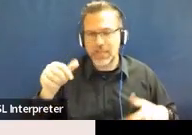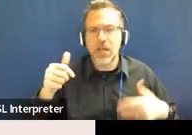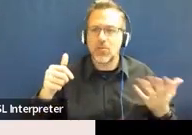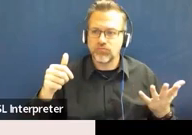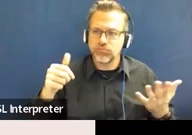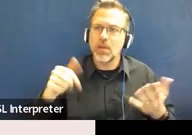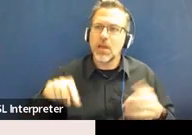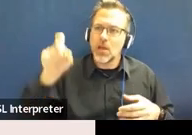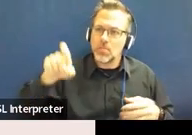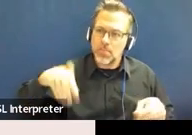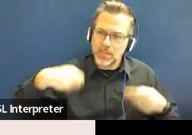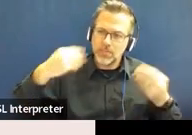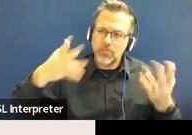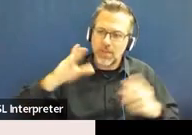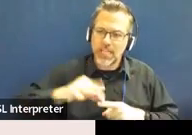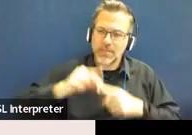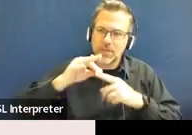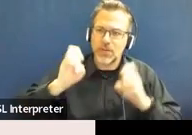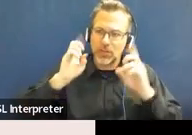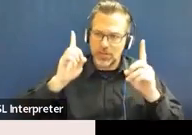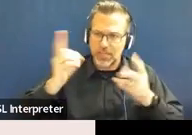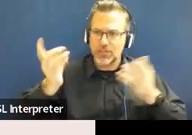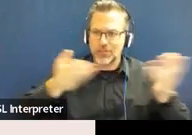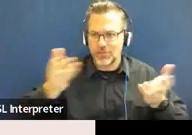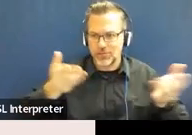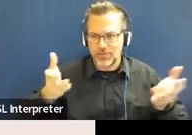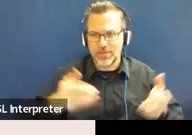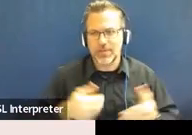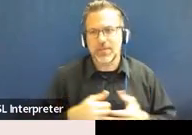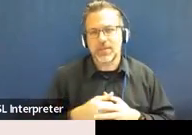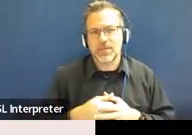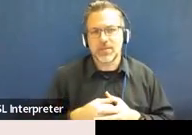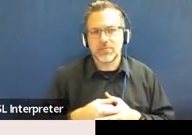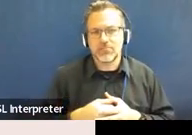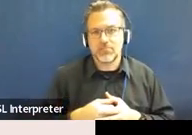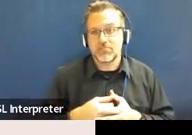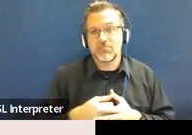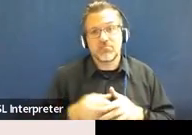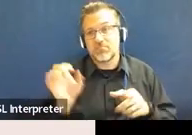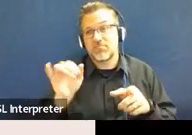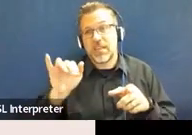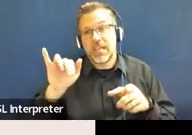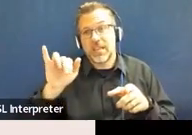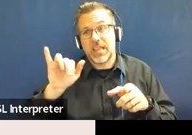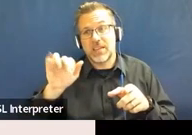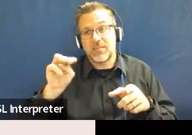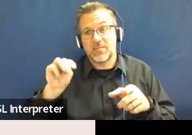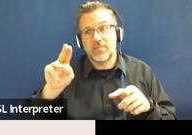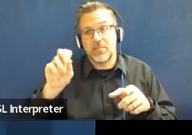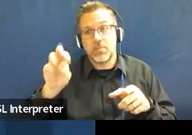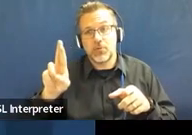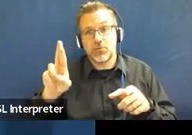must provide special ed and related services. That Muser. The way Muser outlines it.